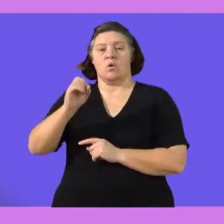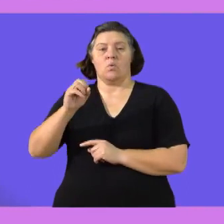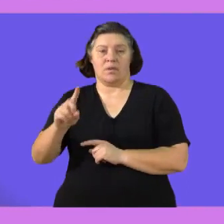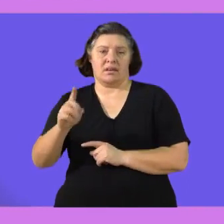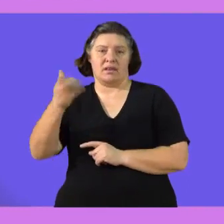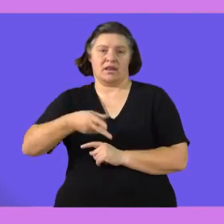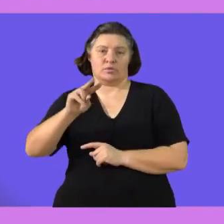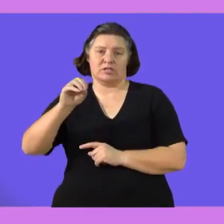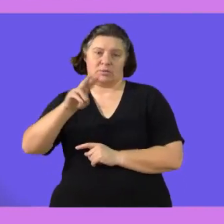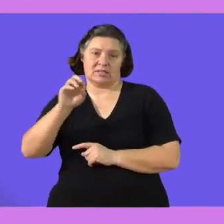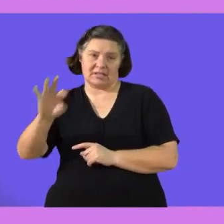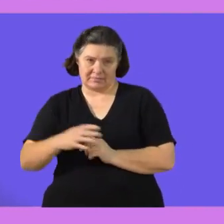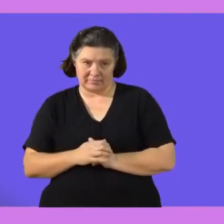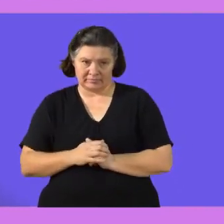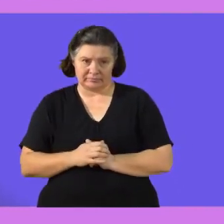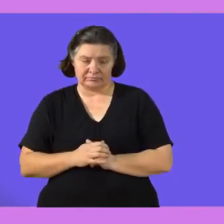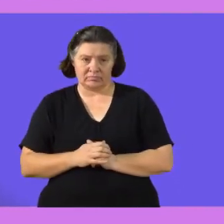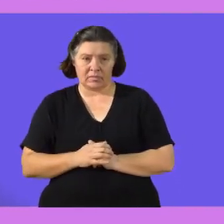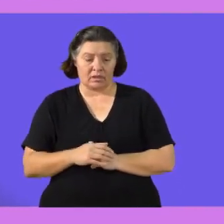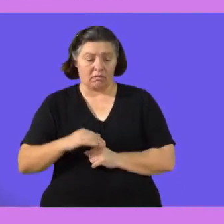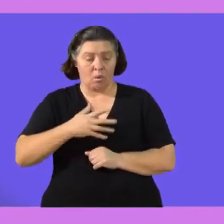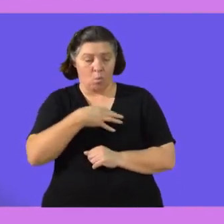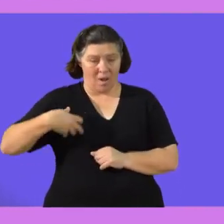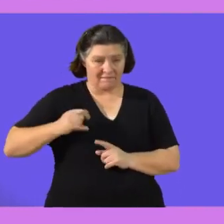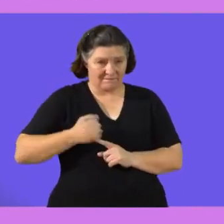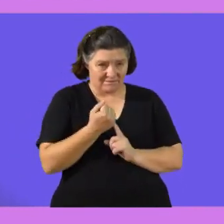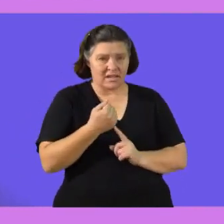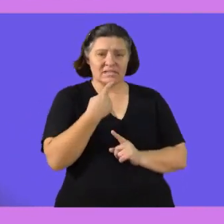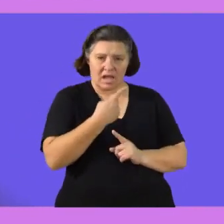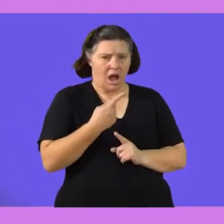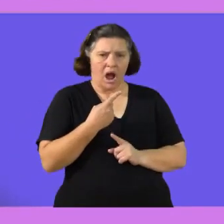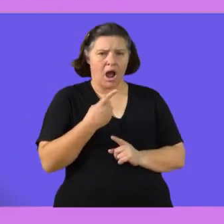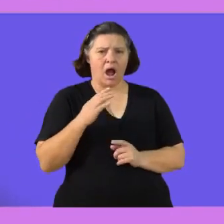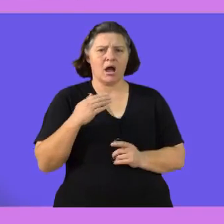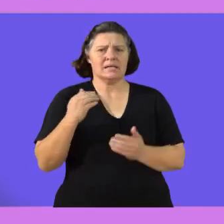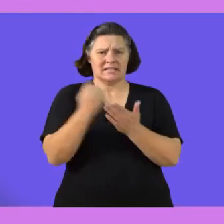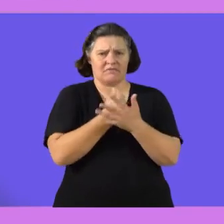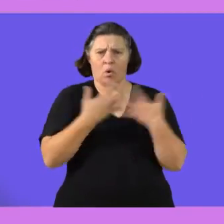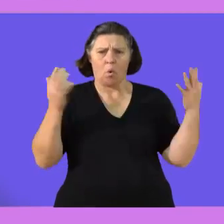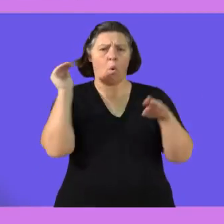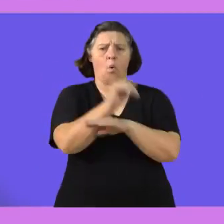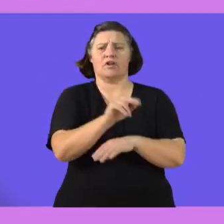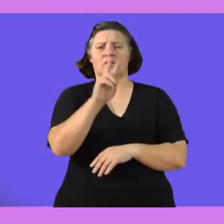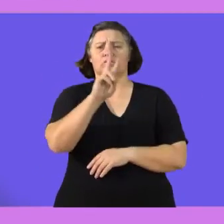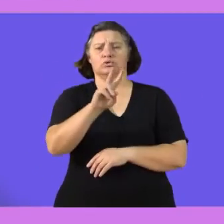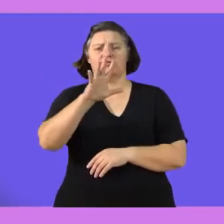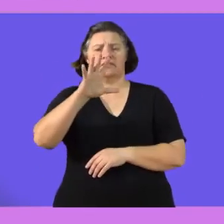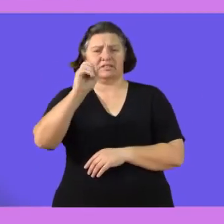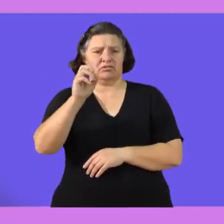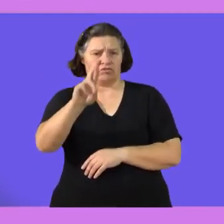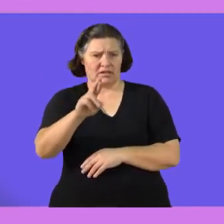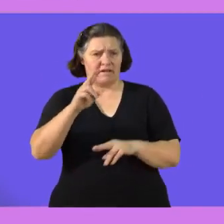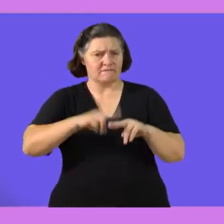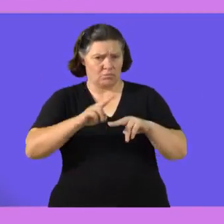first month 2023 then mrs breard claimed that they have saved more than 250 rand